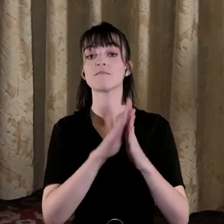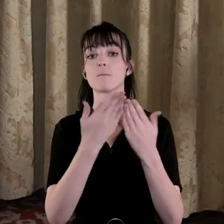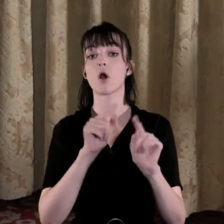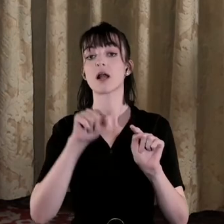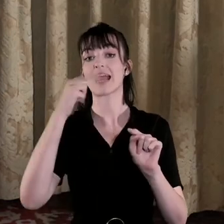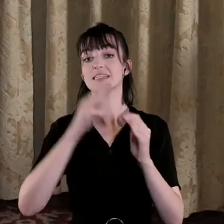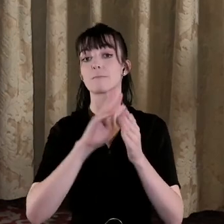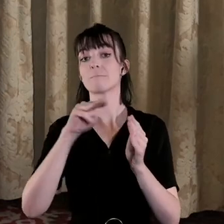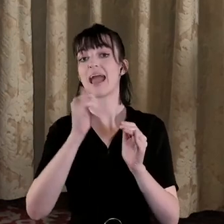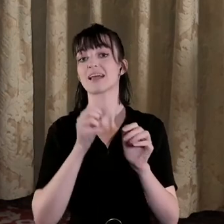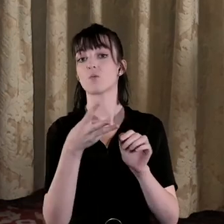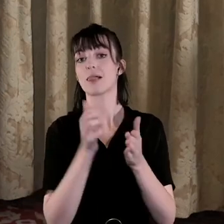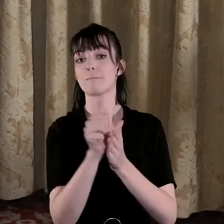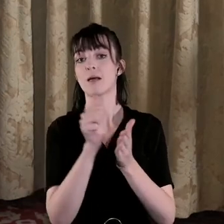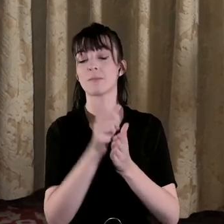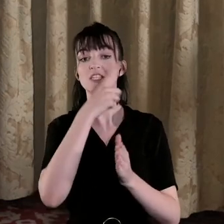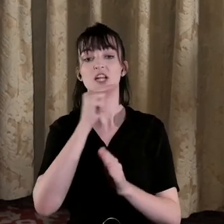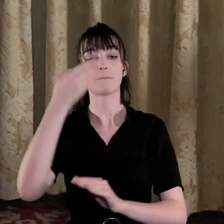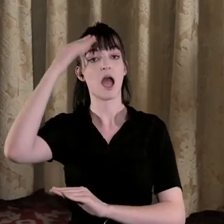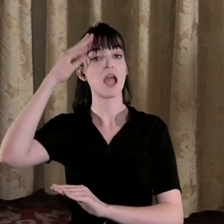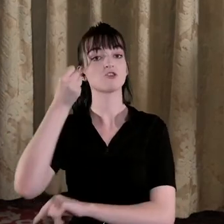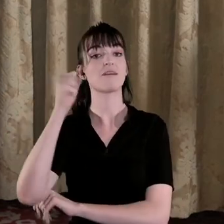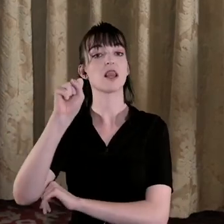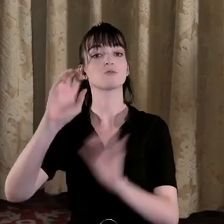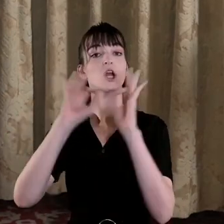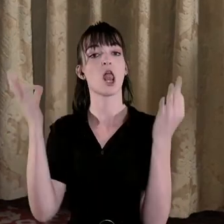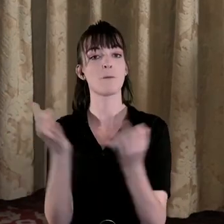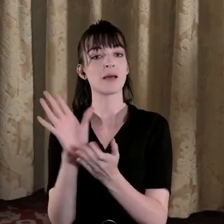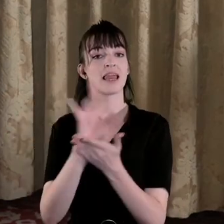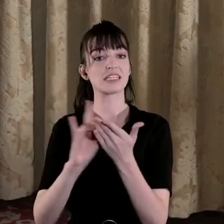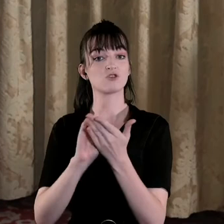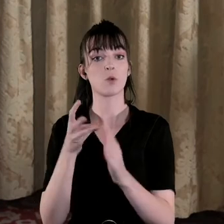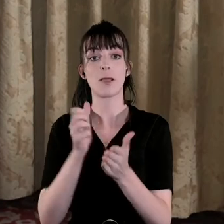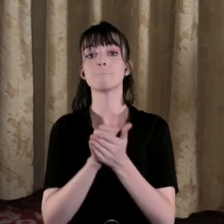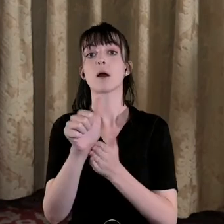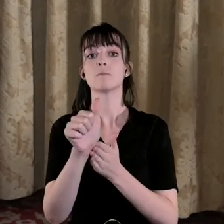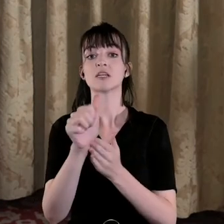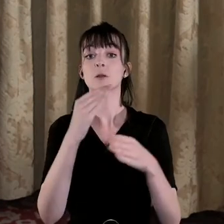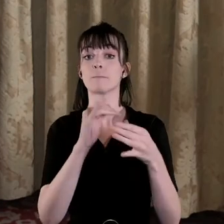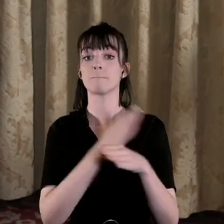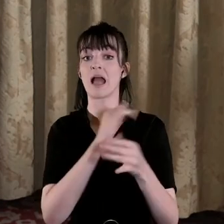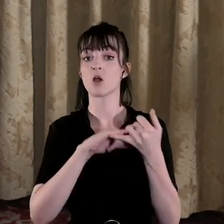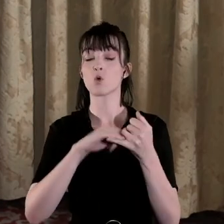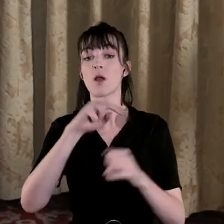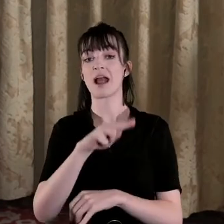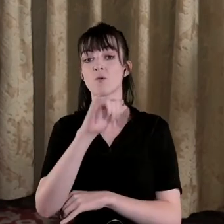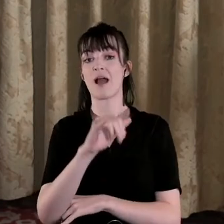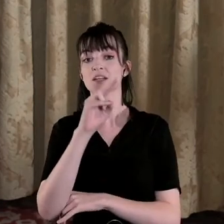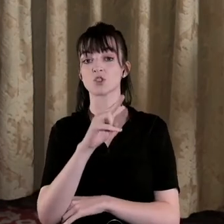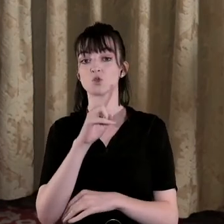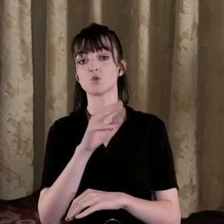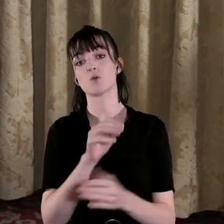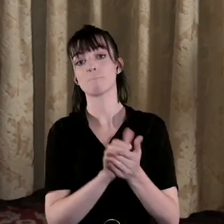called The Irish Revolution A Global History that's going to be published by NYU Press and like a lot of the work from our project it's